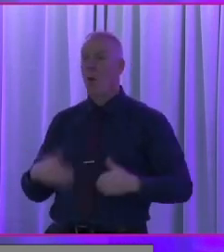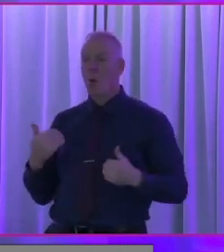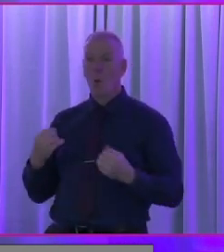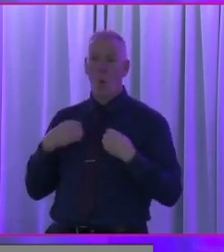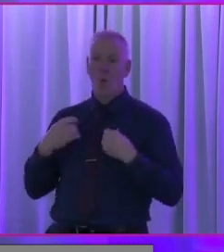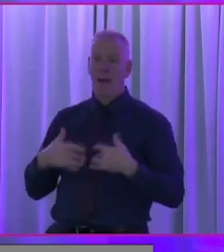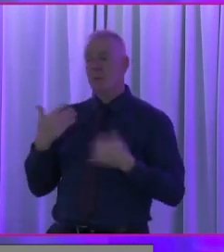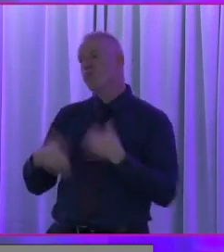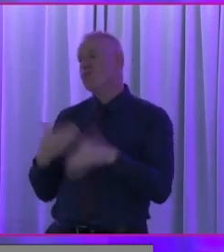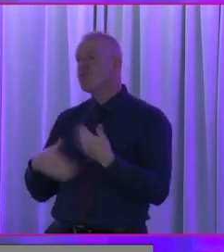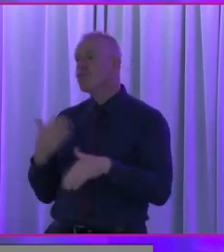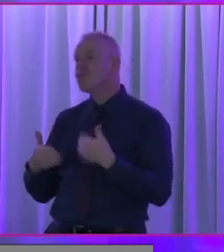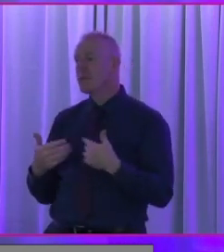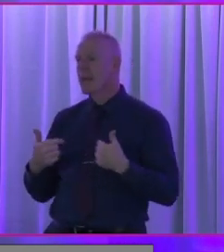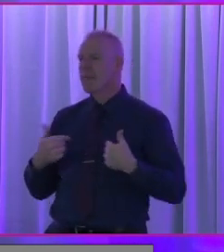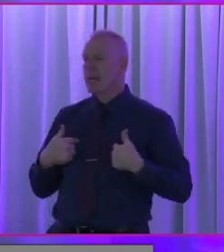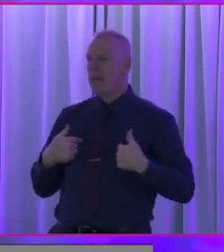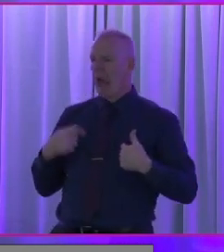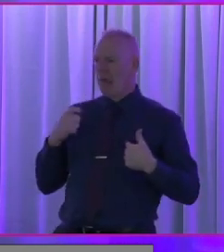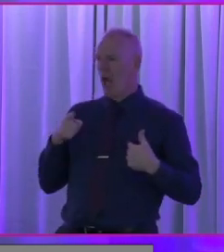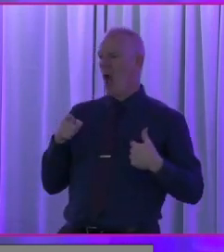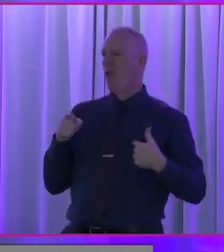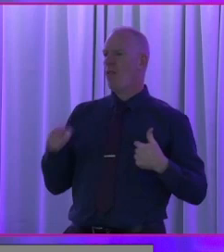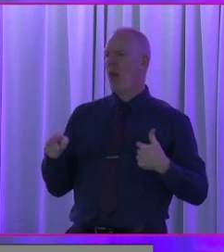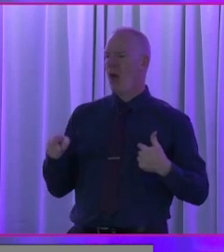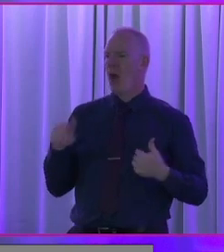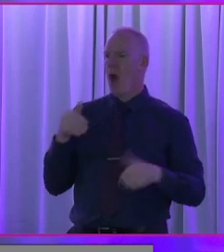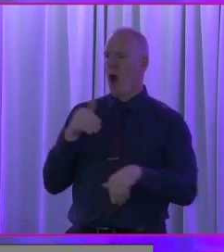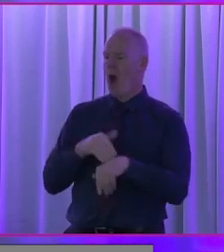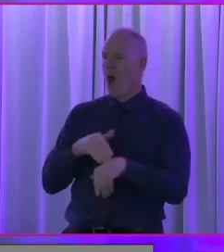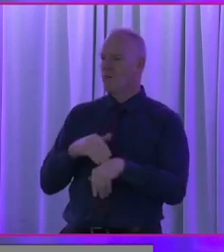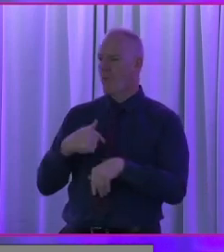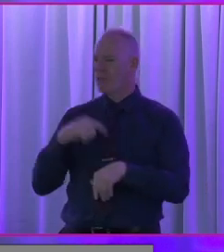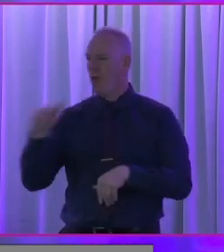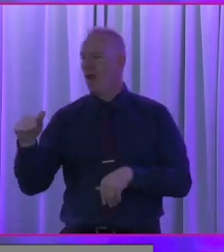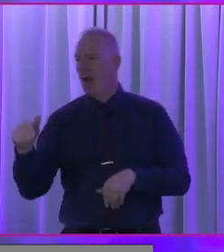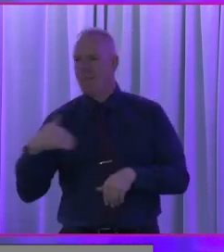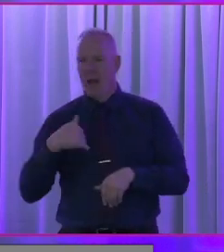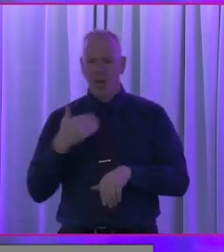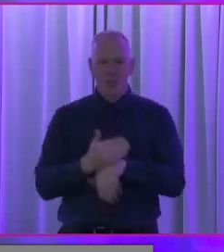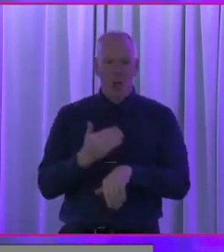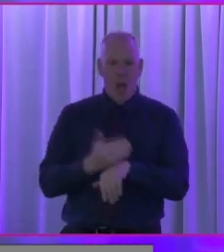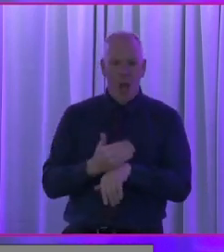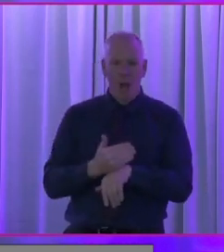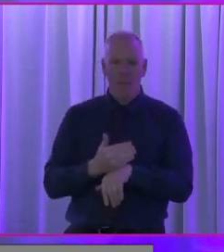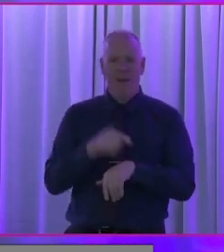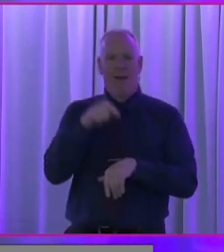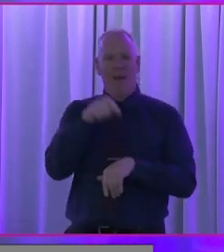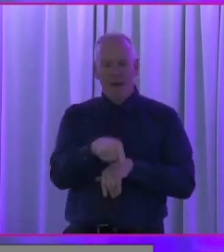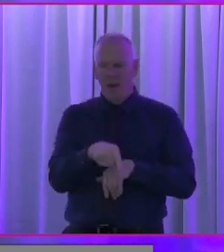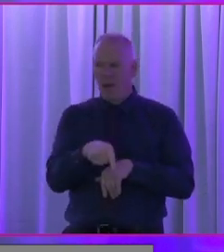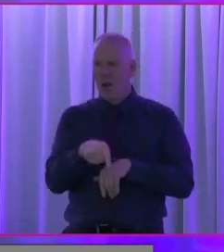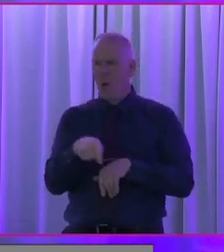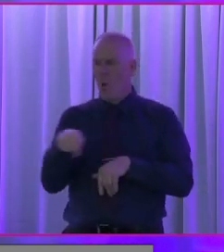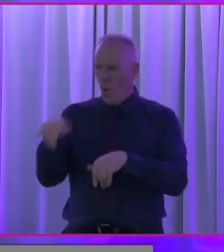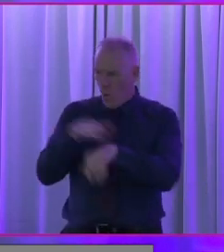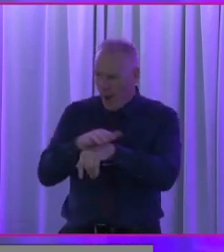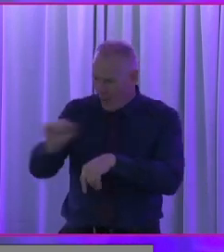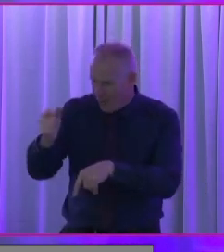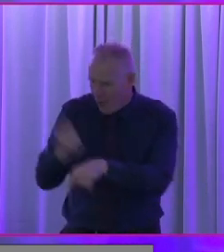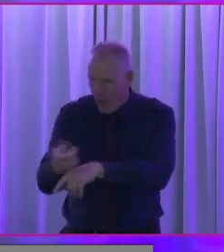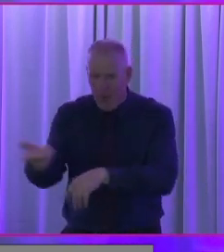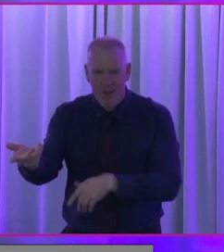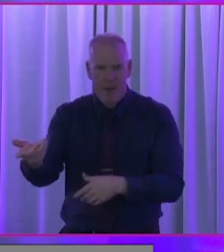live their lives. How dare I think that they are hard to reach? My job is to be in the space where they hang out, in